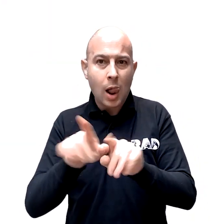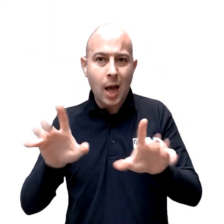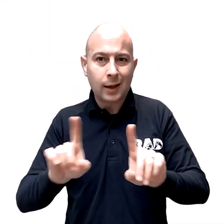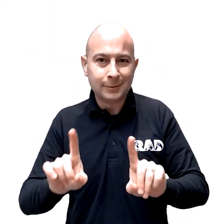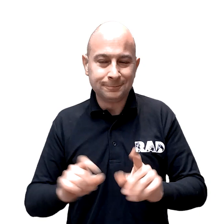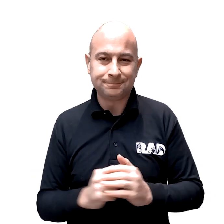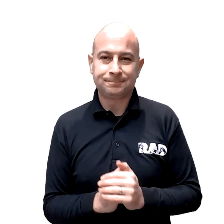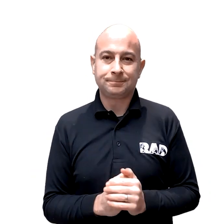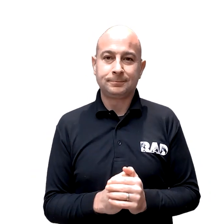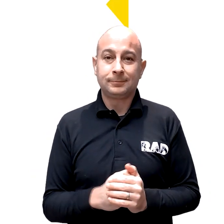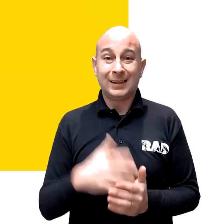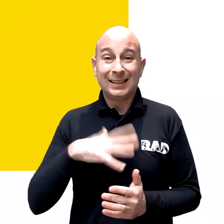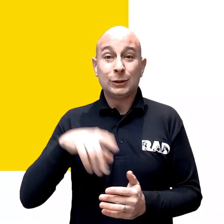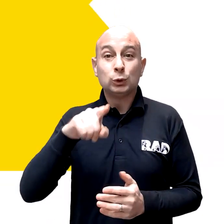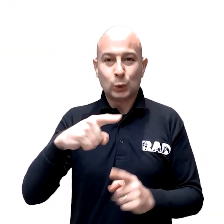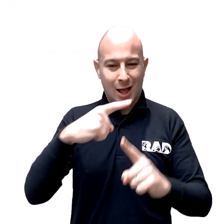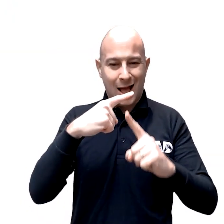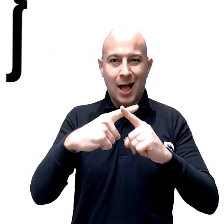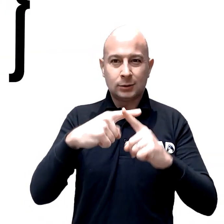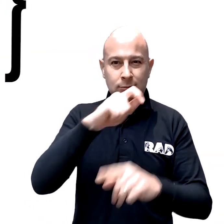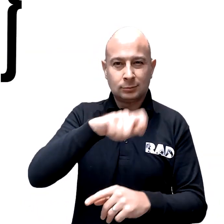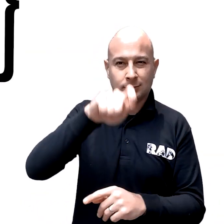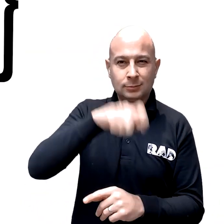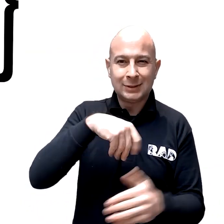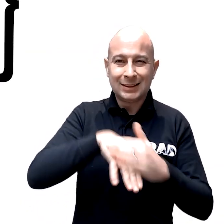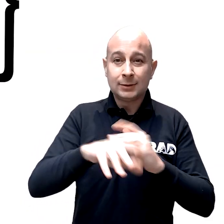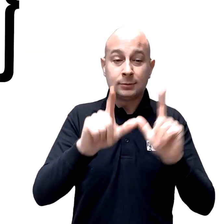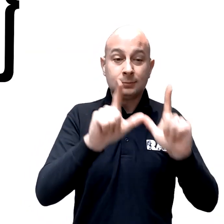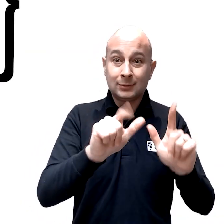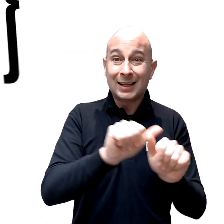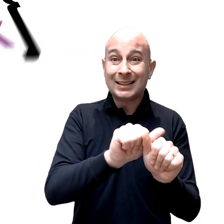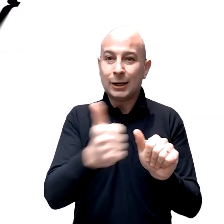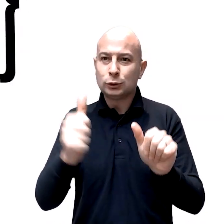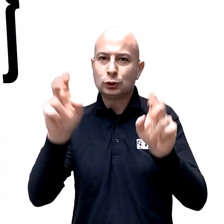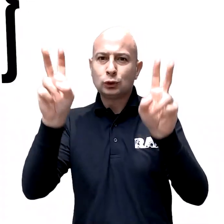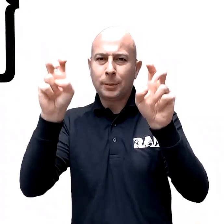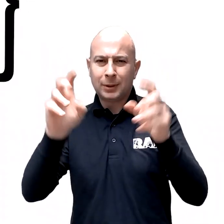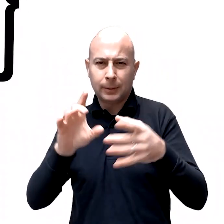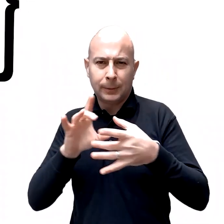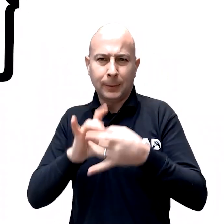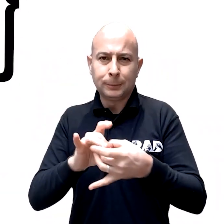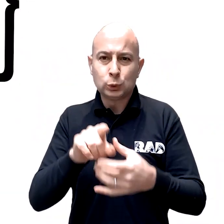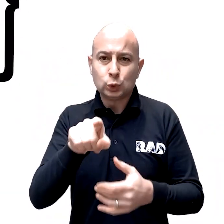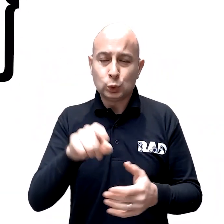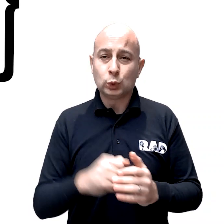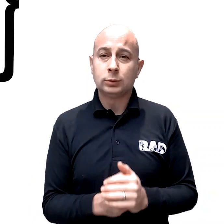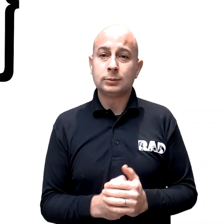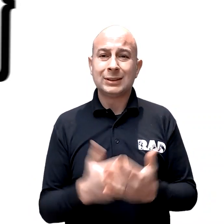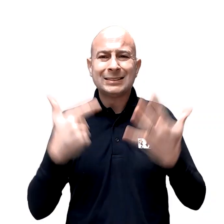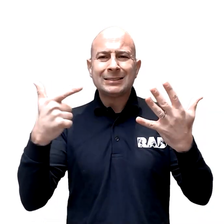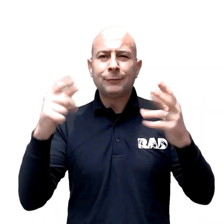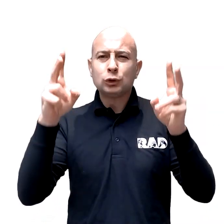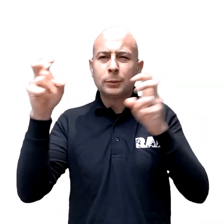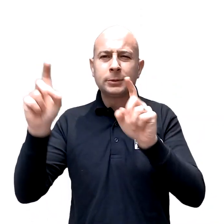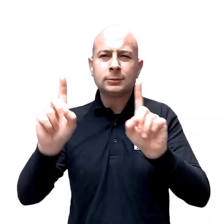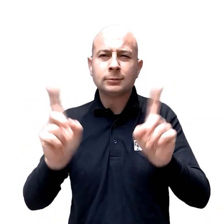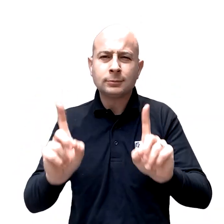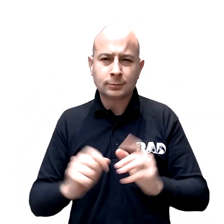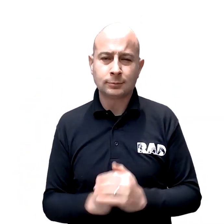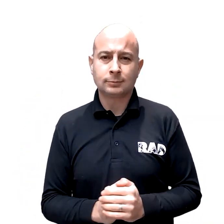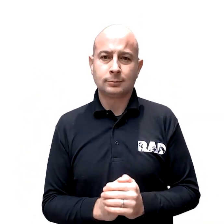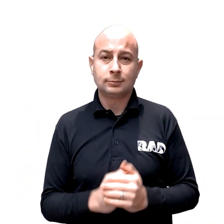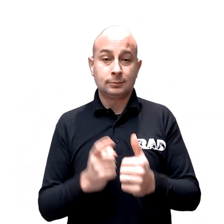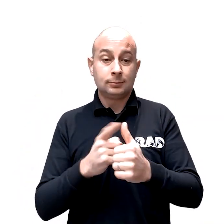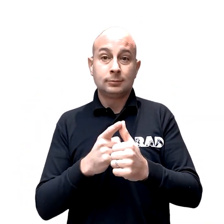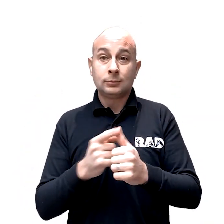and campaigns might look like. We need you to put an X in the box next to the one most important to you. The